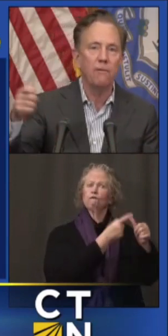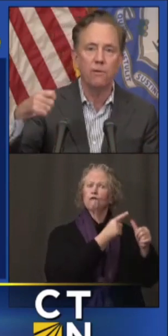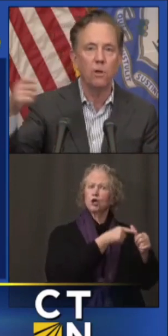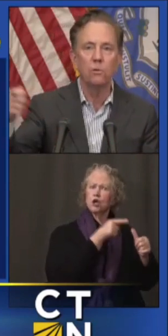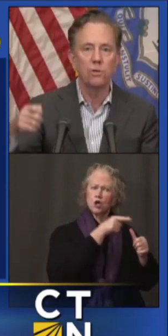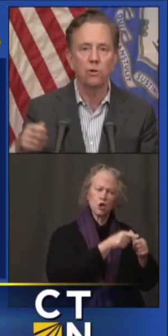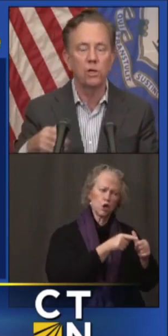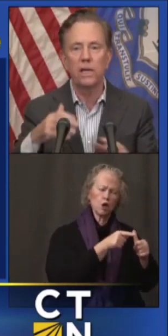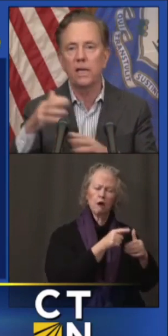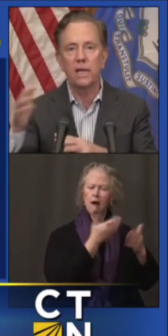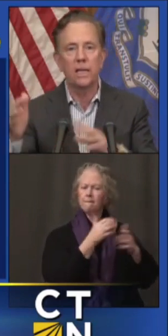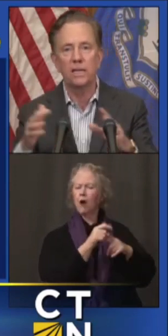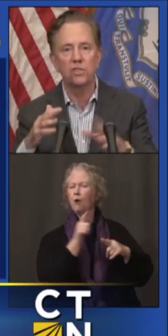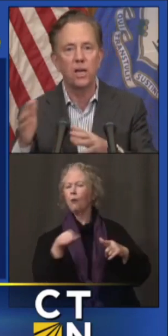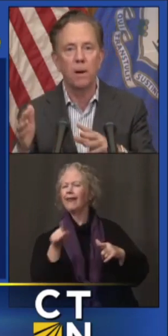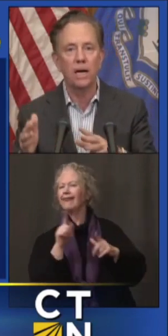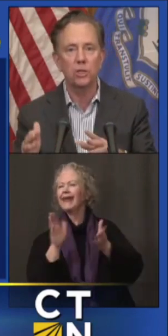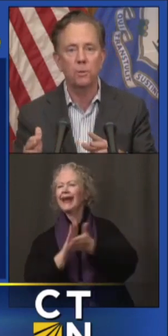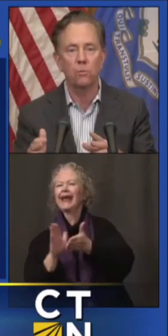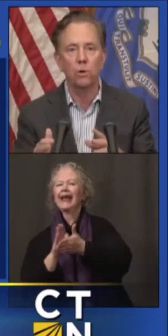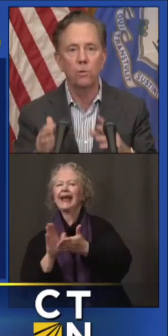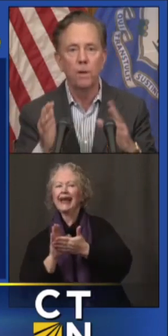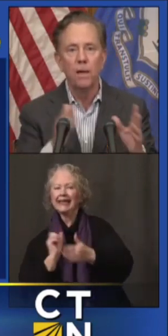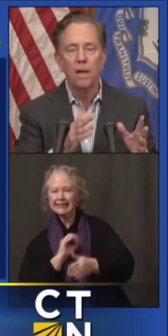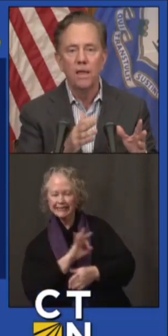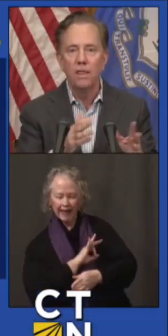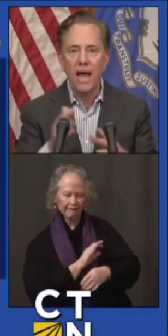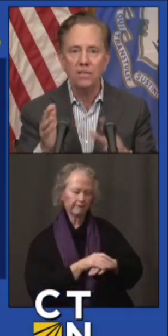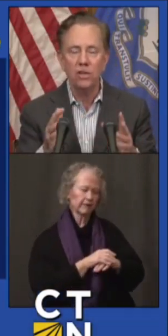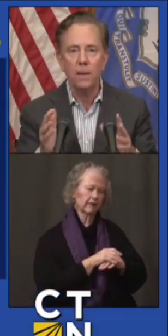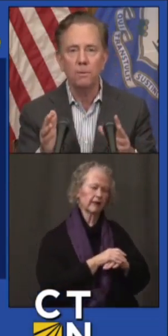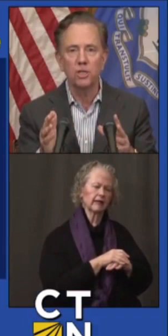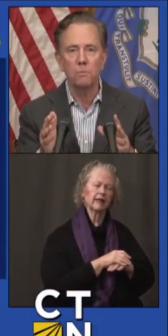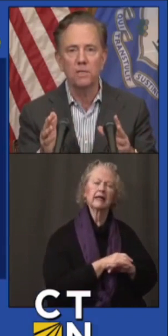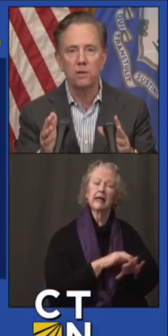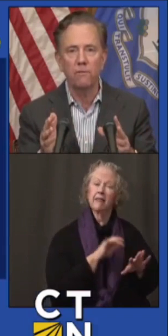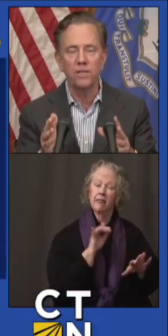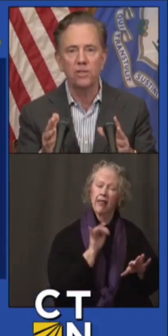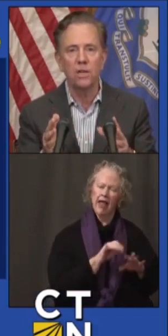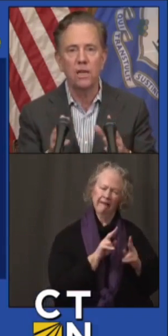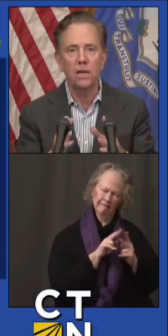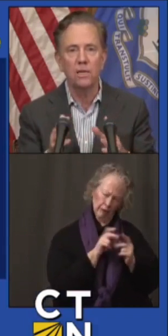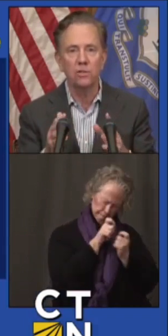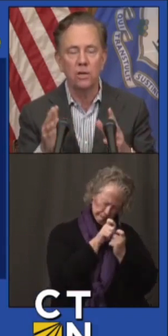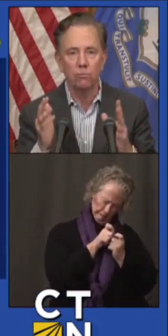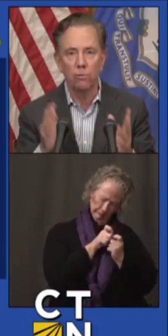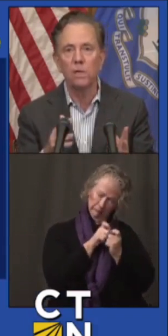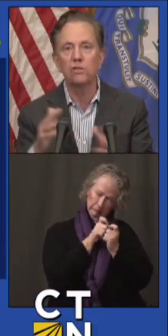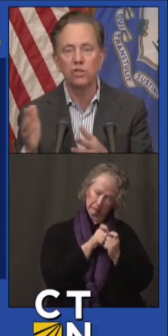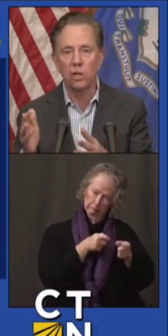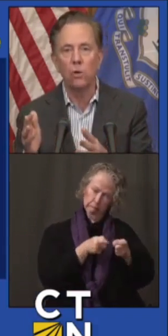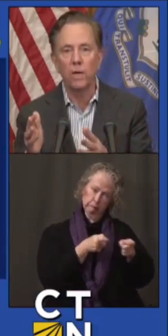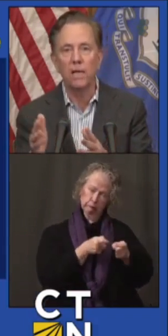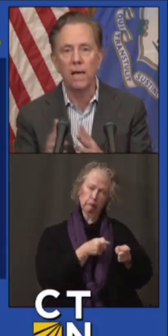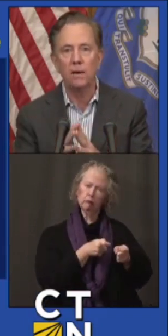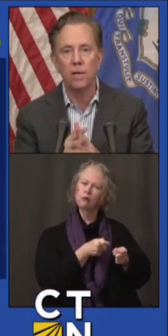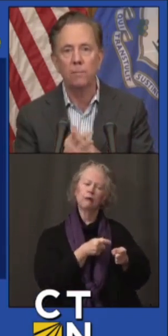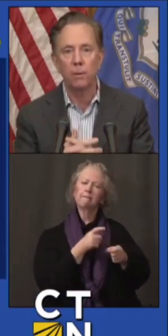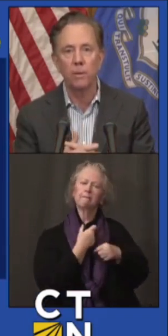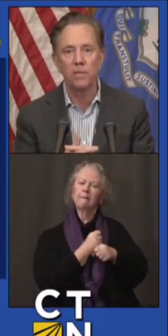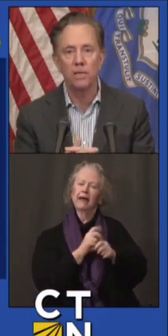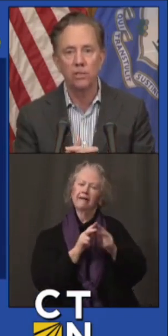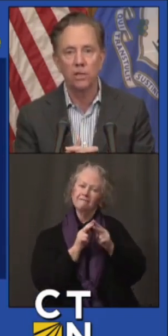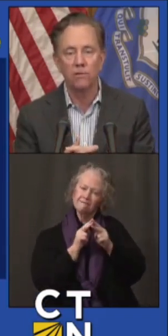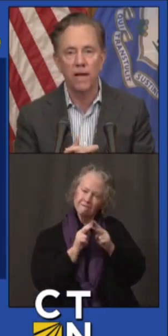staff or those that are cleaning in that same hospital room. That type of specificity is really slowing down